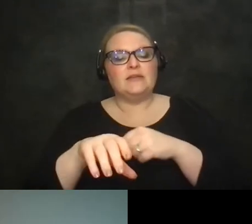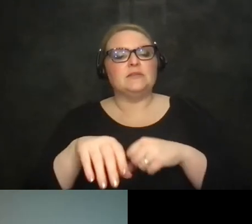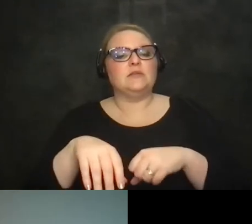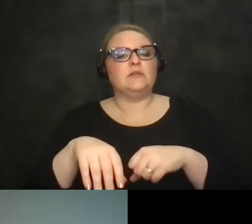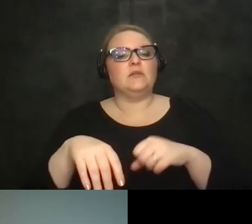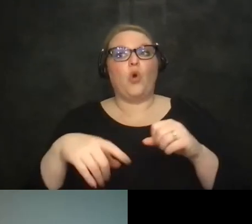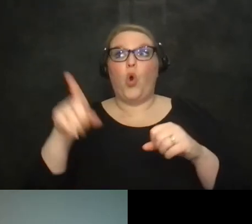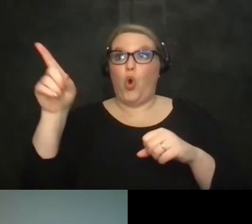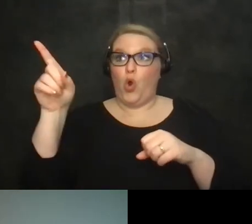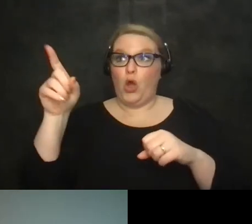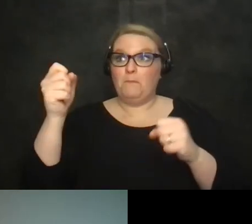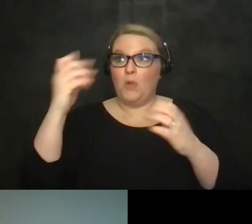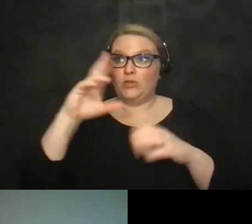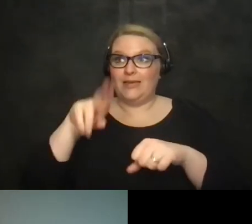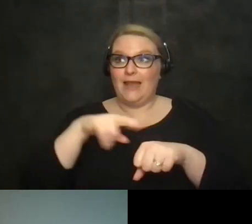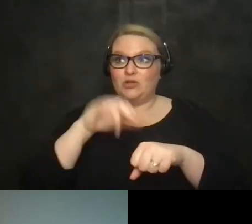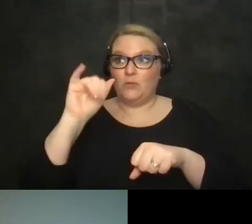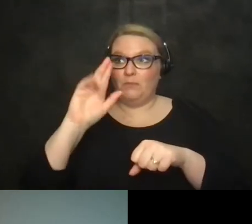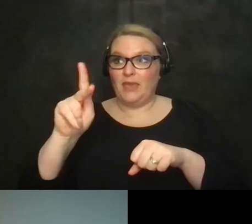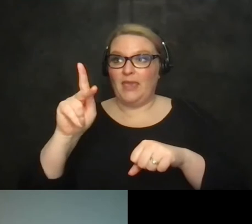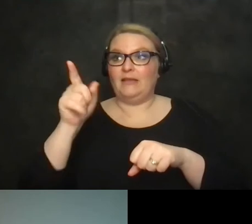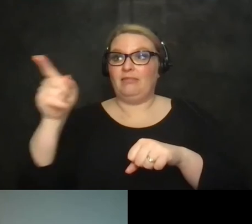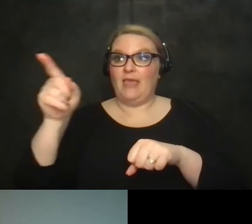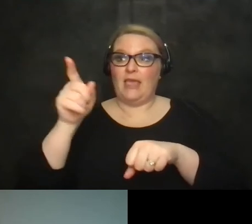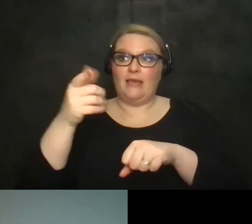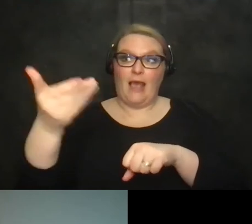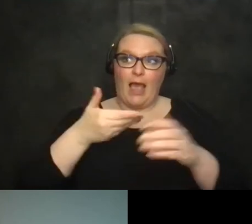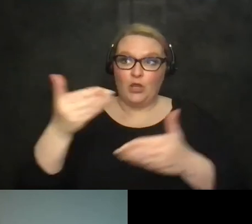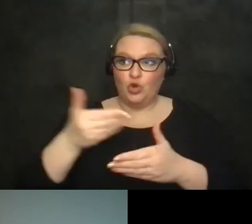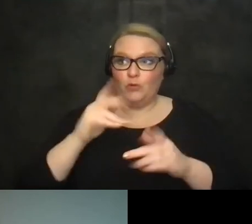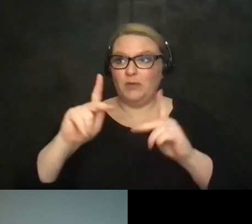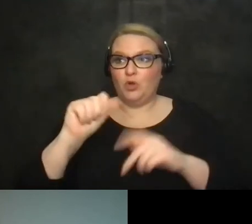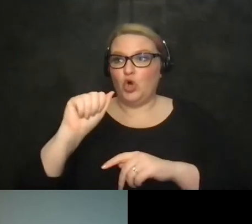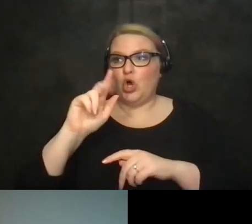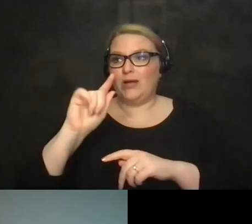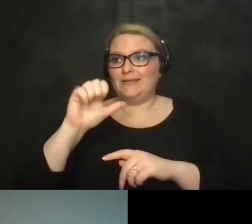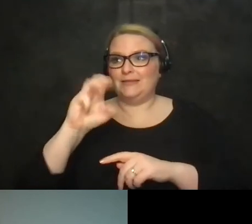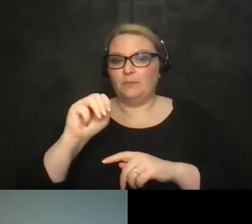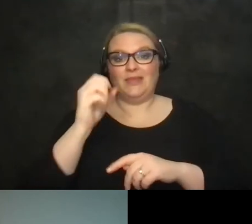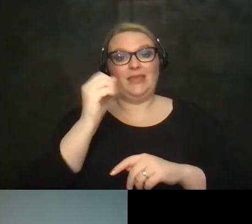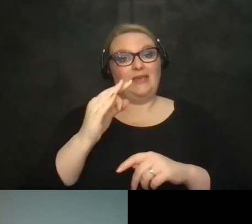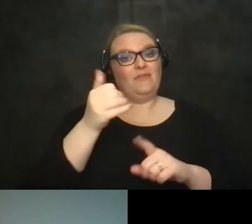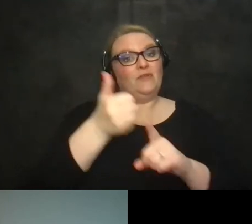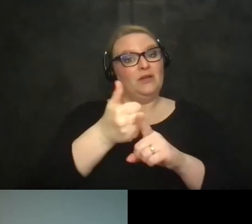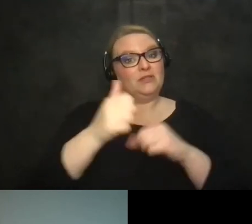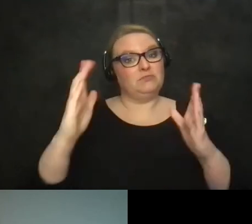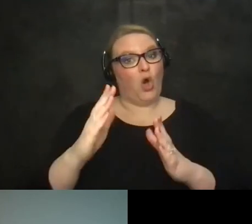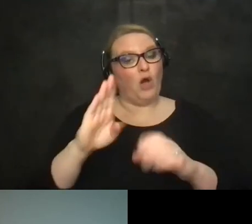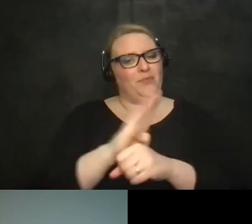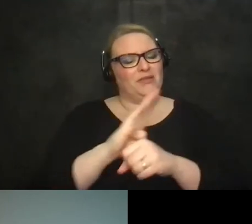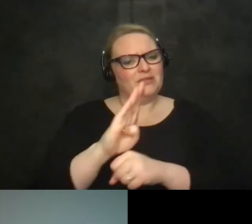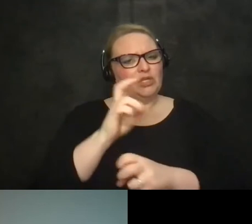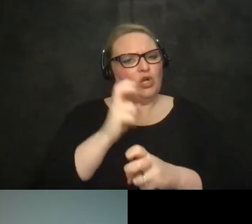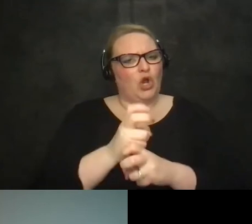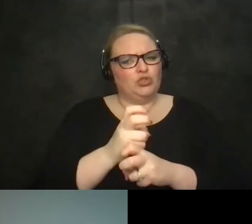multinational bank and how they're employing people with autism if you're a small business it's really hard to draw anything insensible